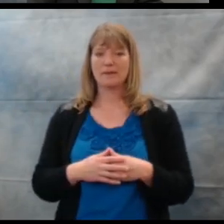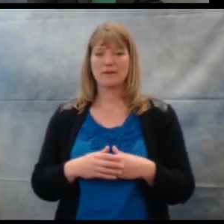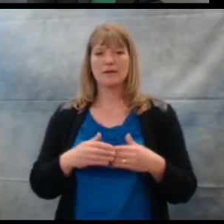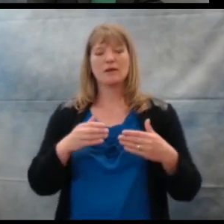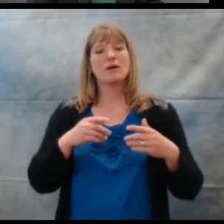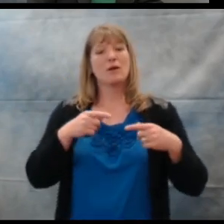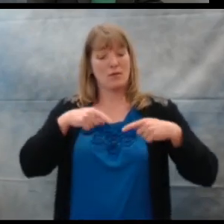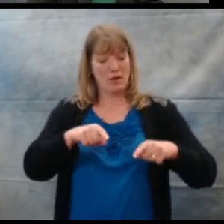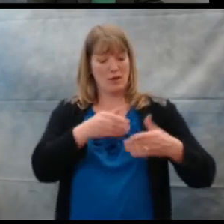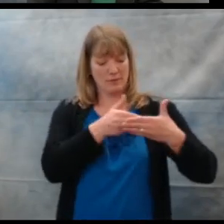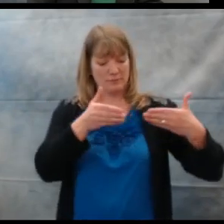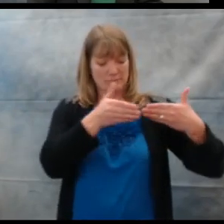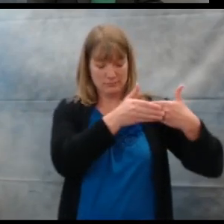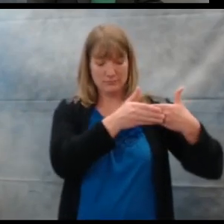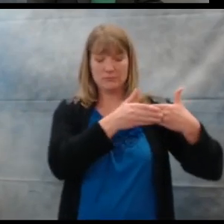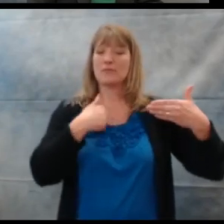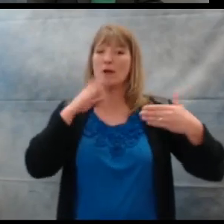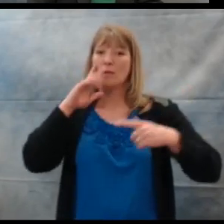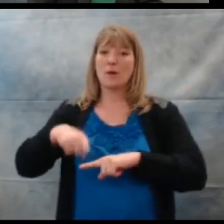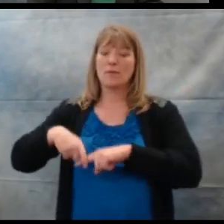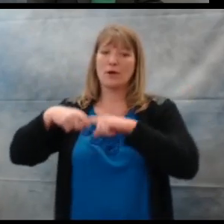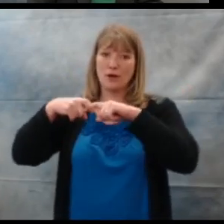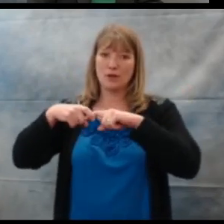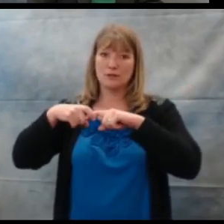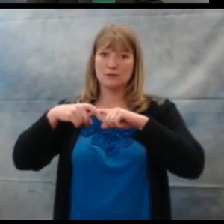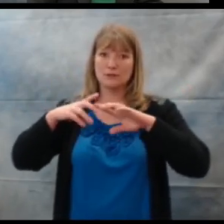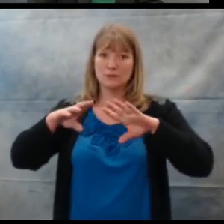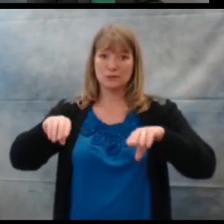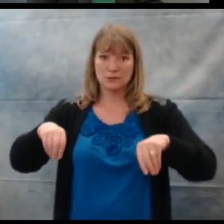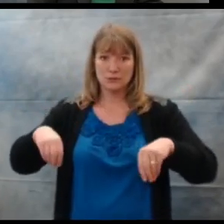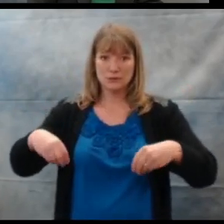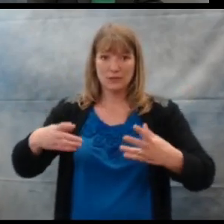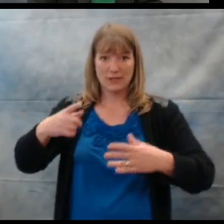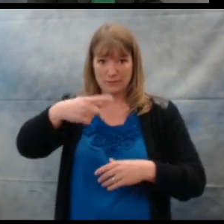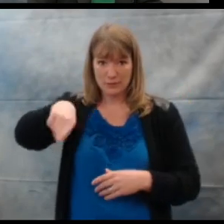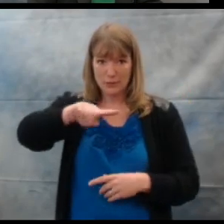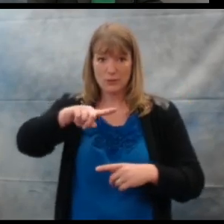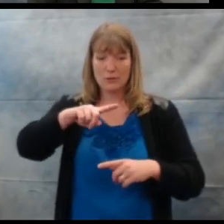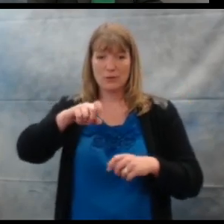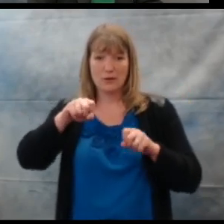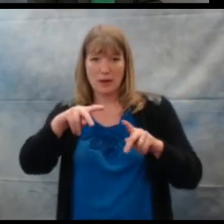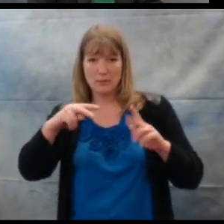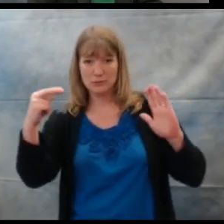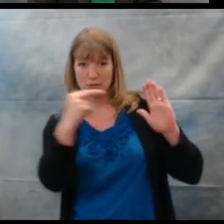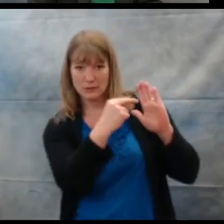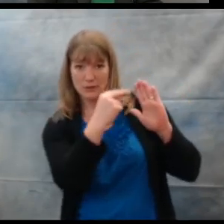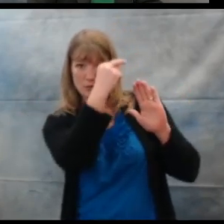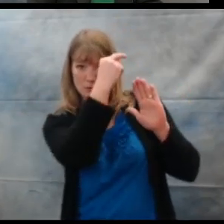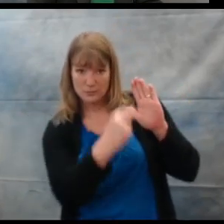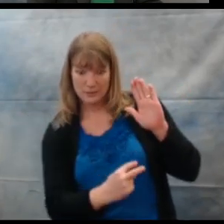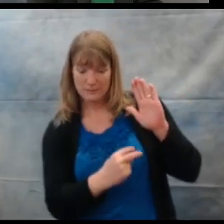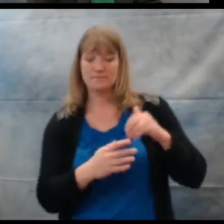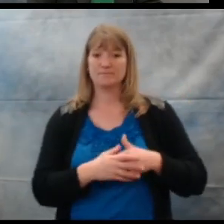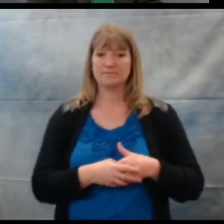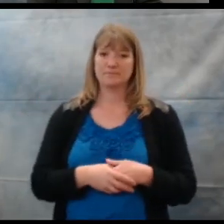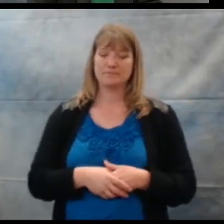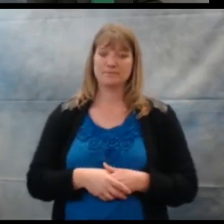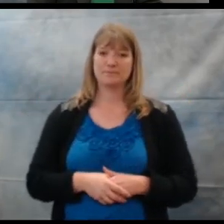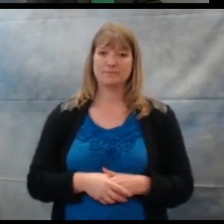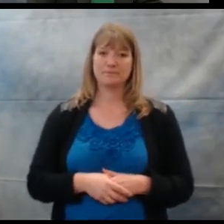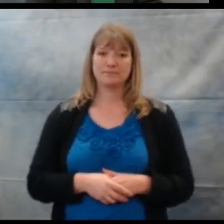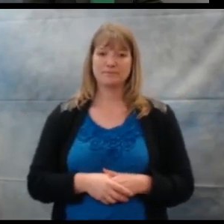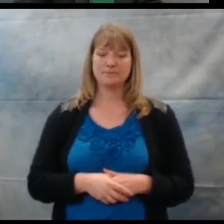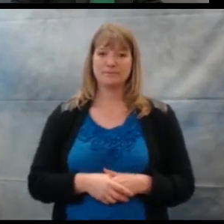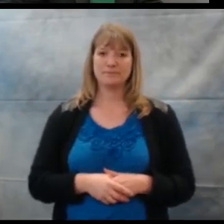As we change slides, I will pause to give those of you viewing this an opportunity to read the